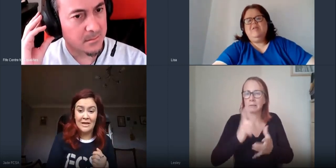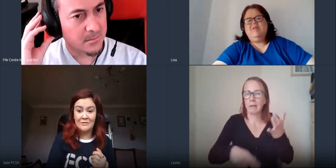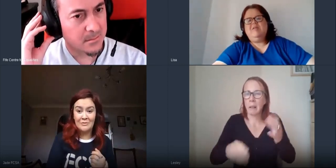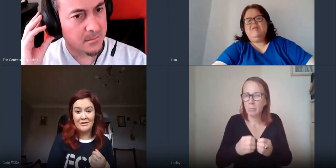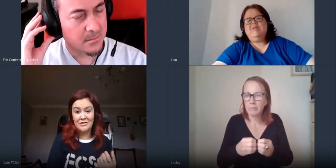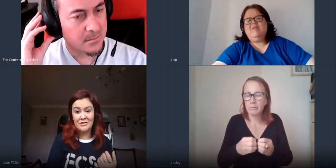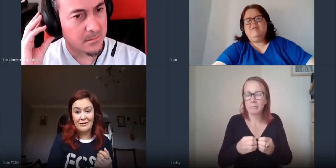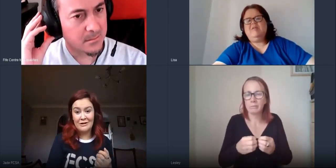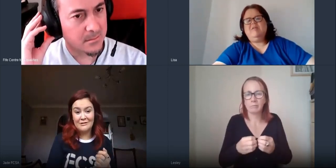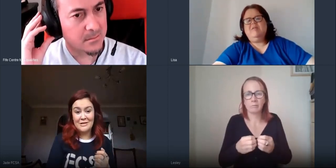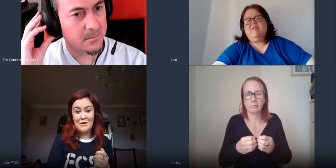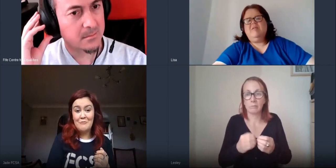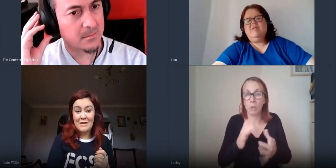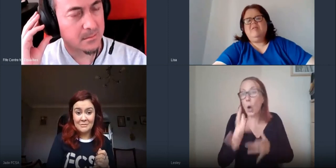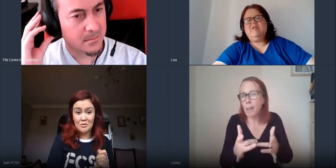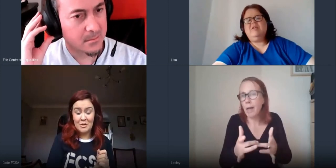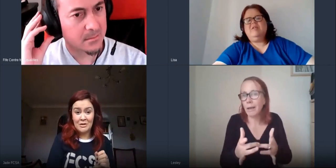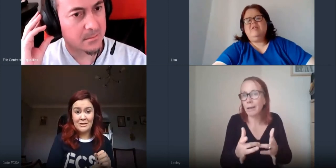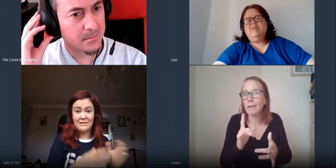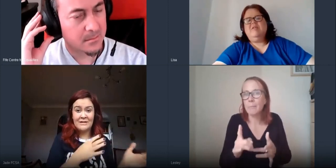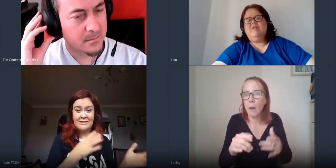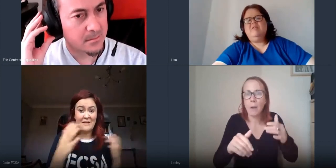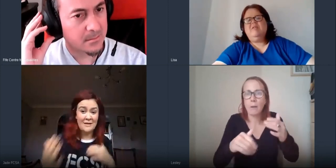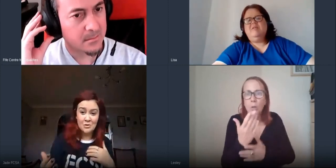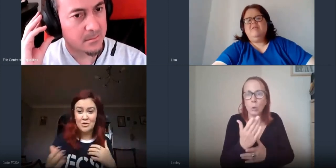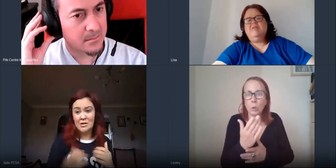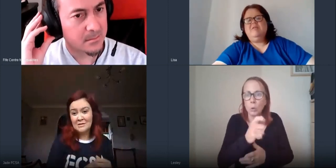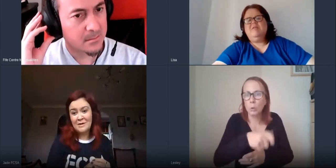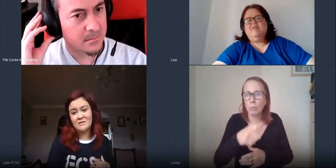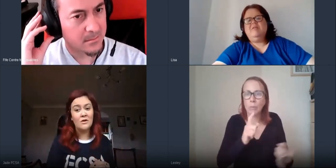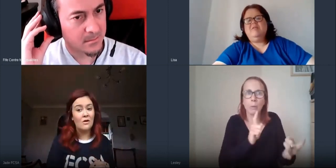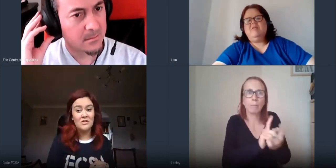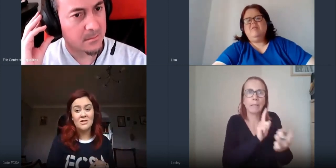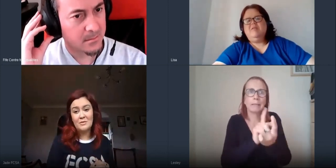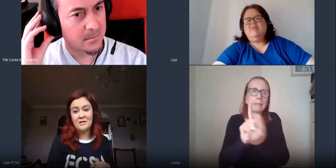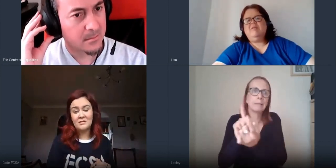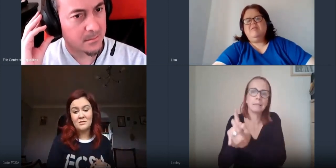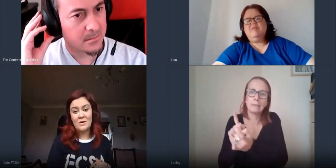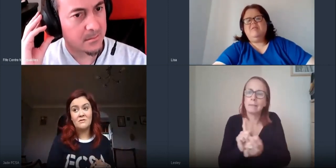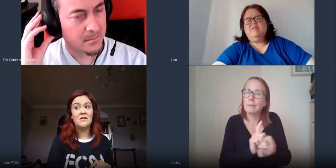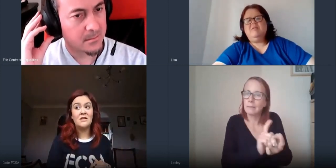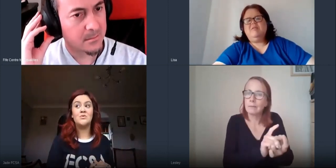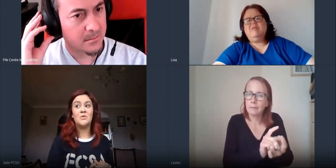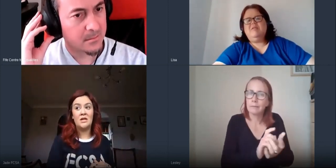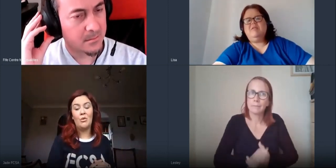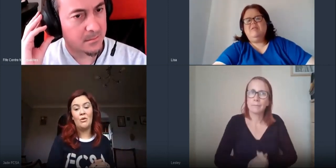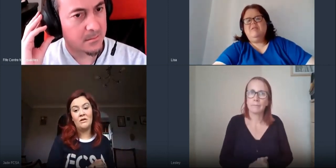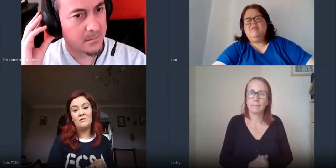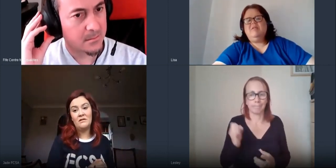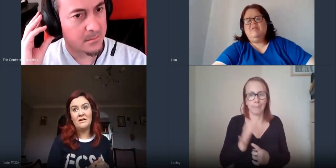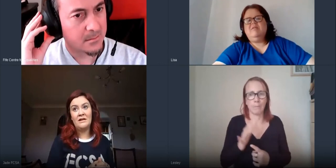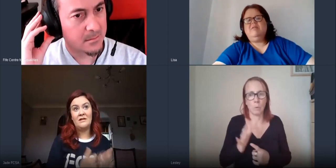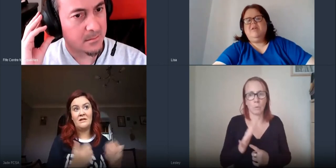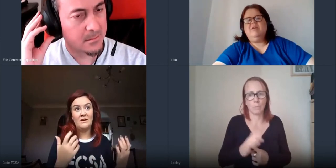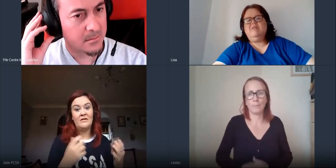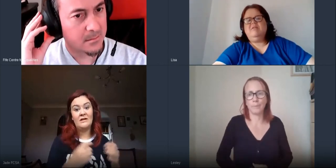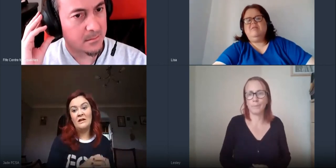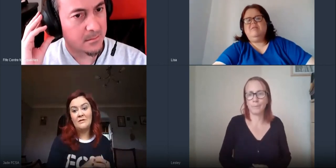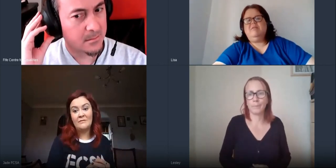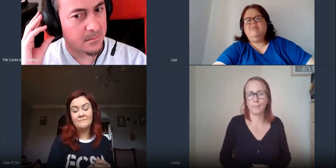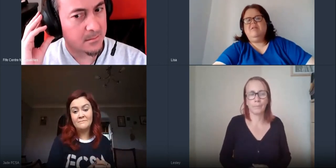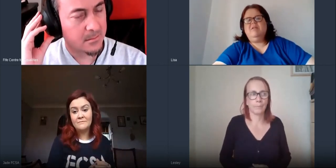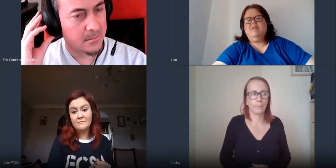online but you're still gonna meet some new people and and get that social aspect of the college experience as well which i think is really important in the kind of